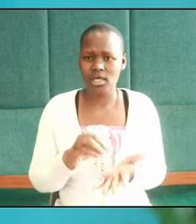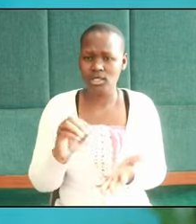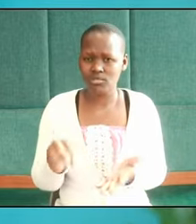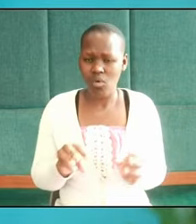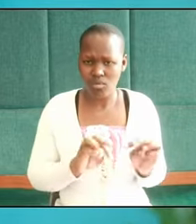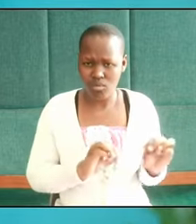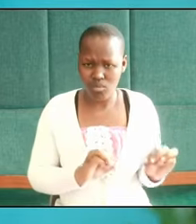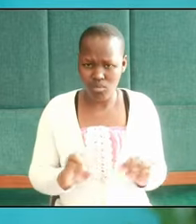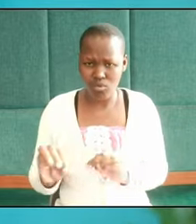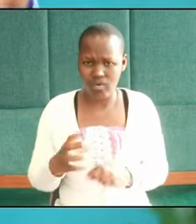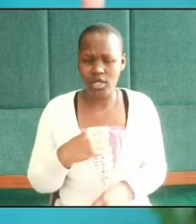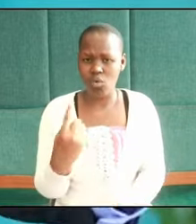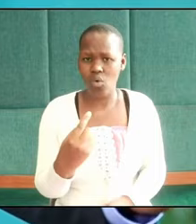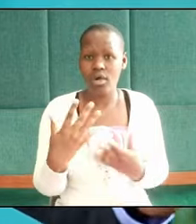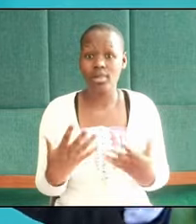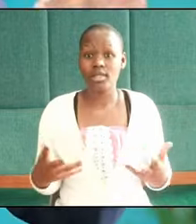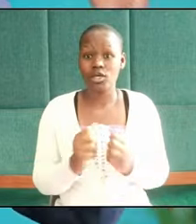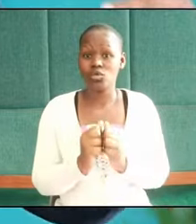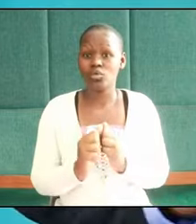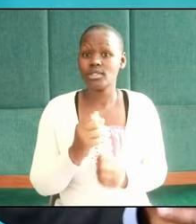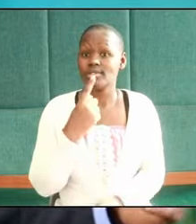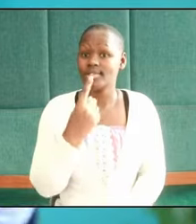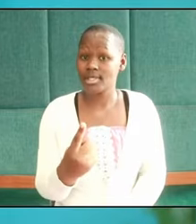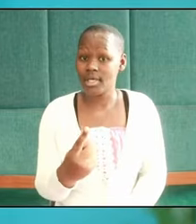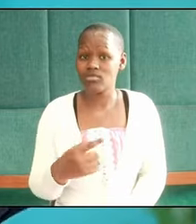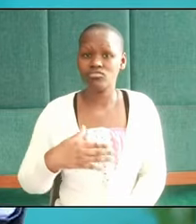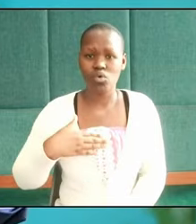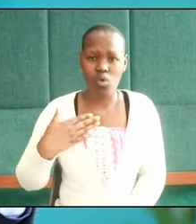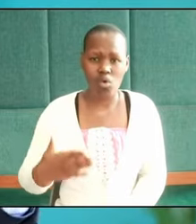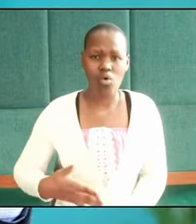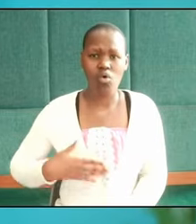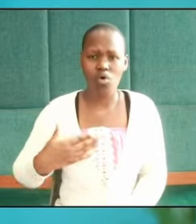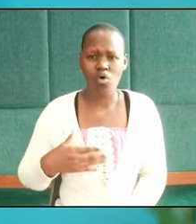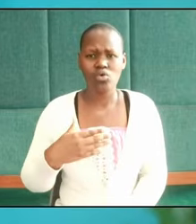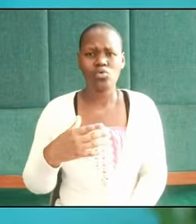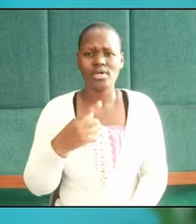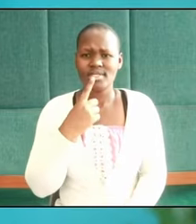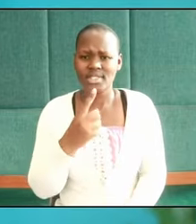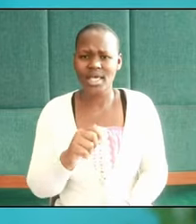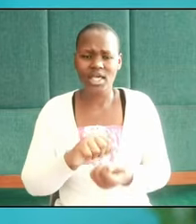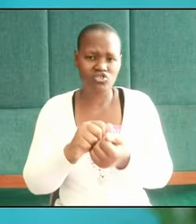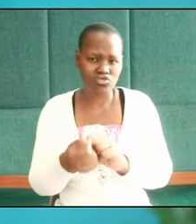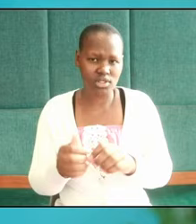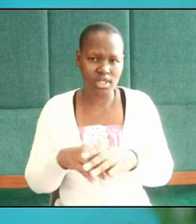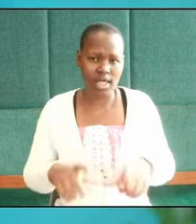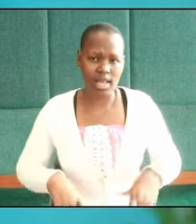and the only thing that we can say is constant is change in our life.